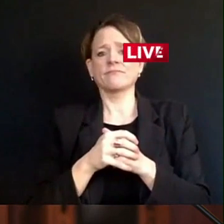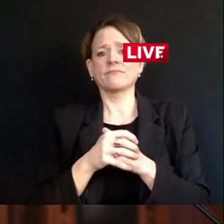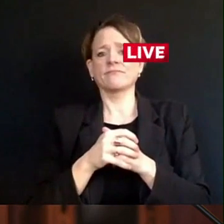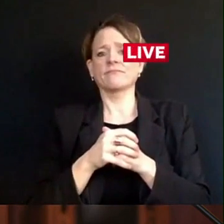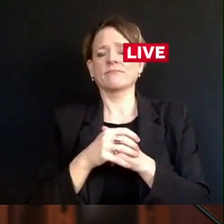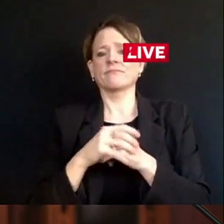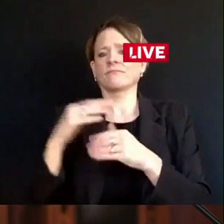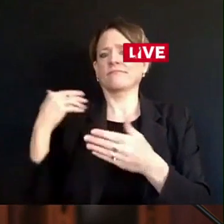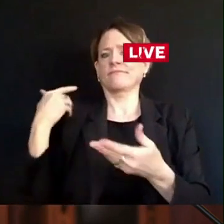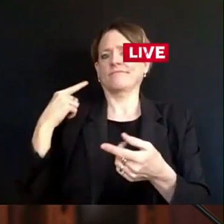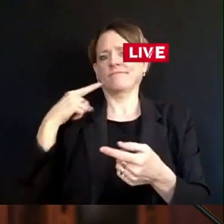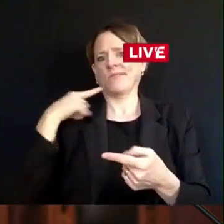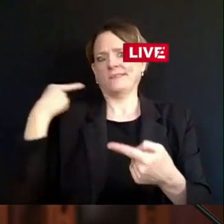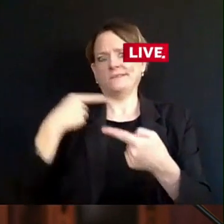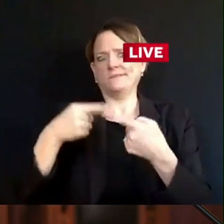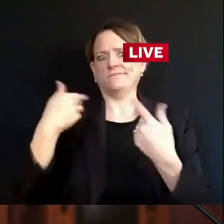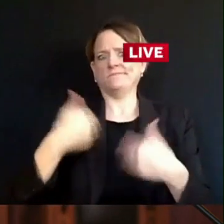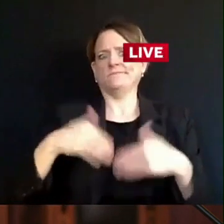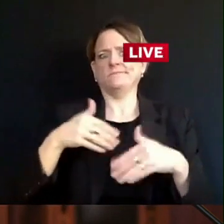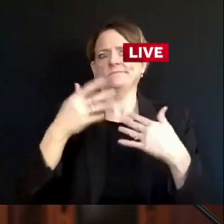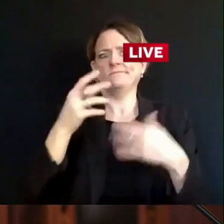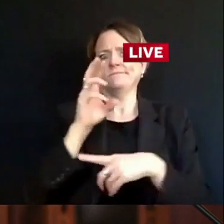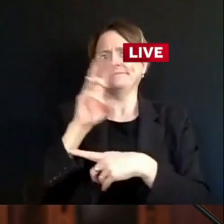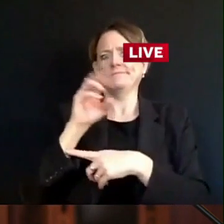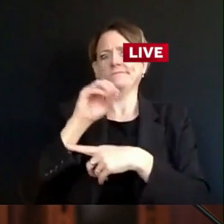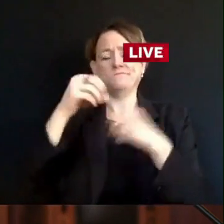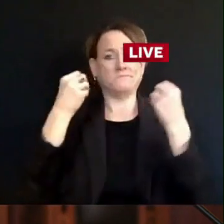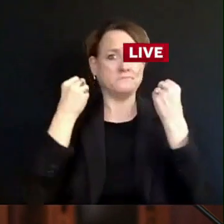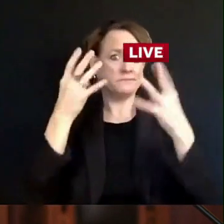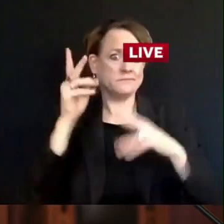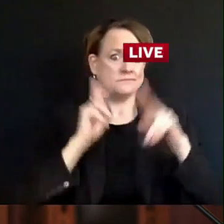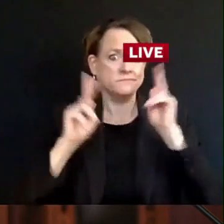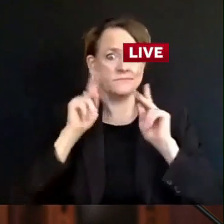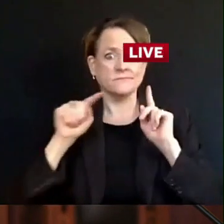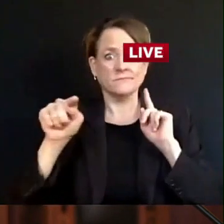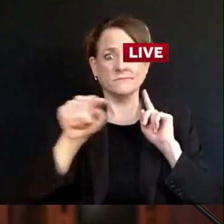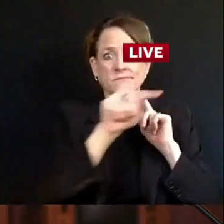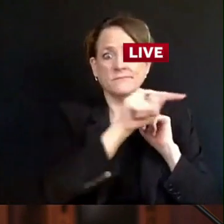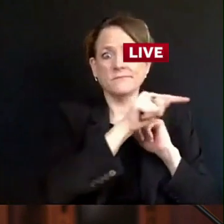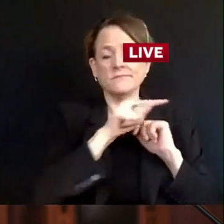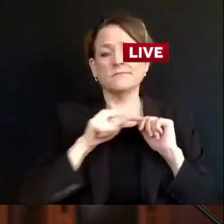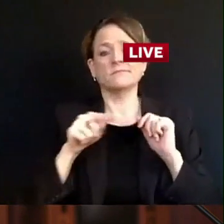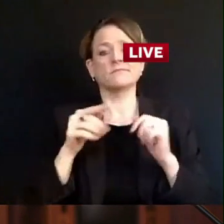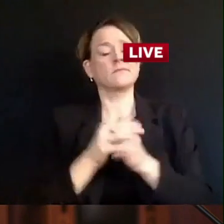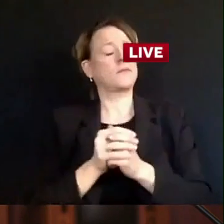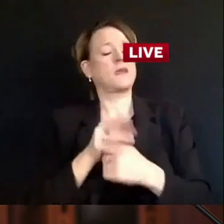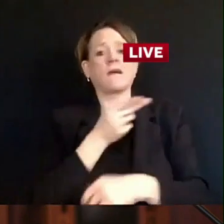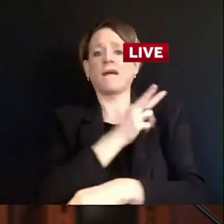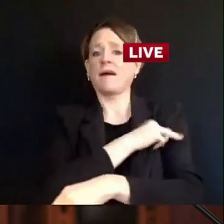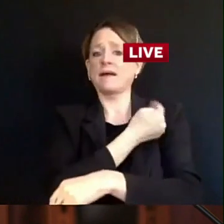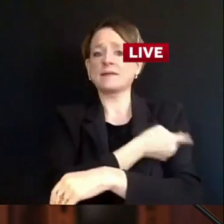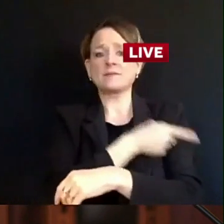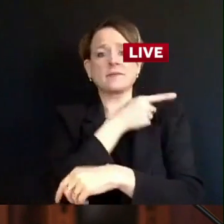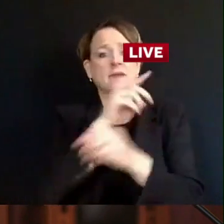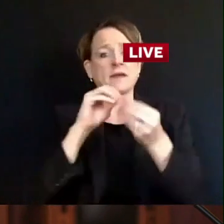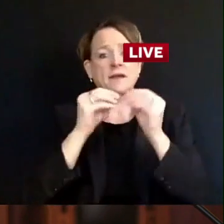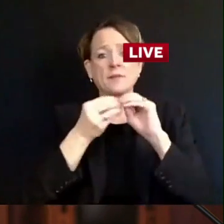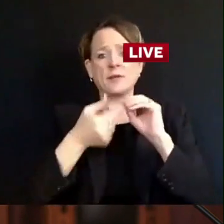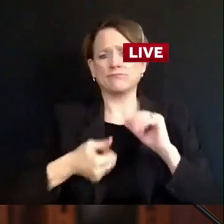to rise. We currently have over 1,400 patients hospitalized with COVID-19 in Wisconsin.